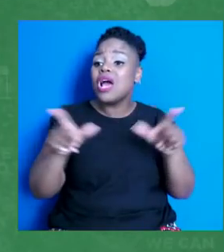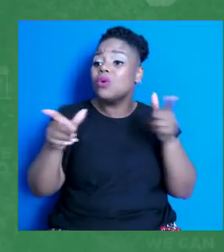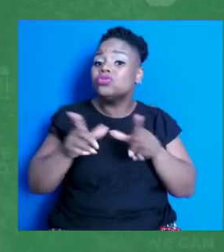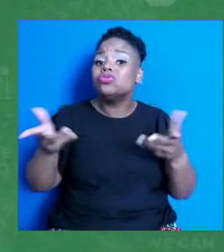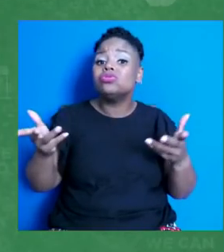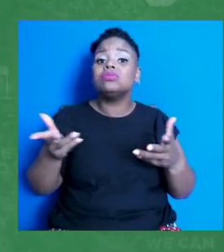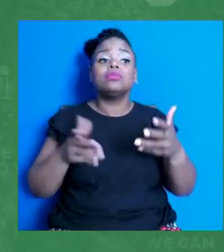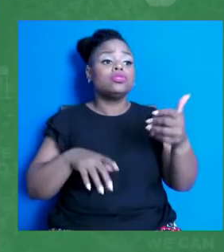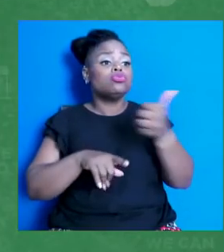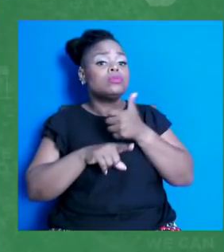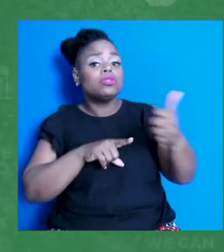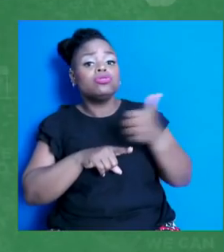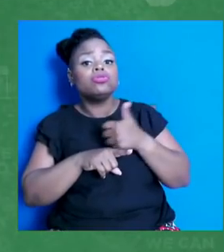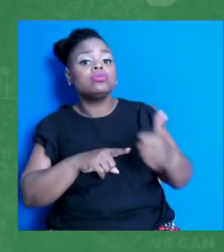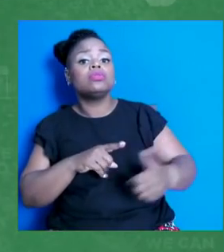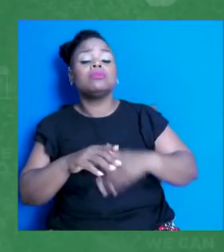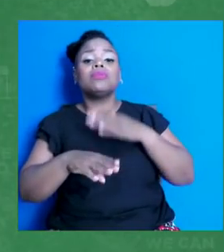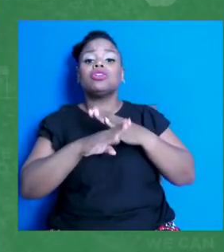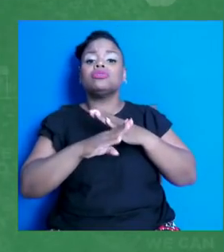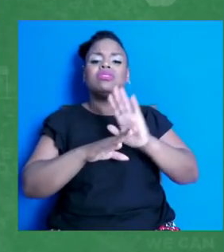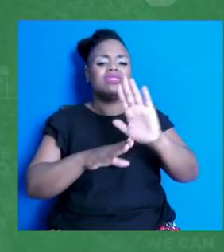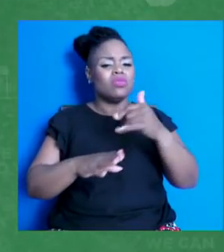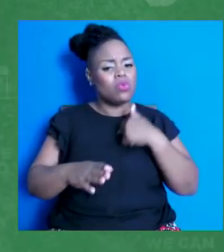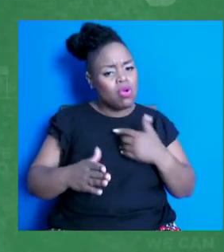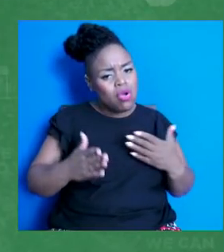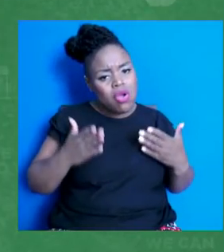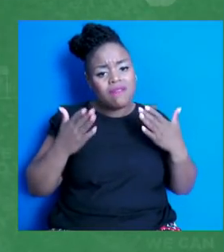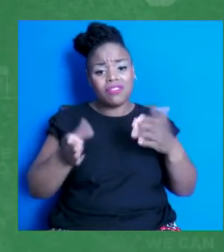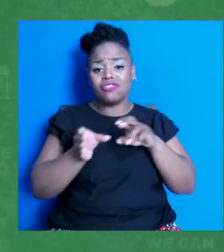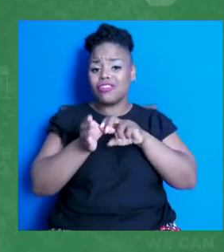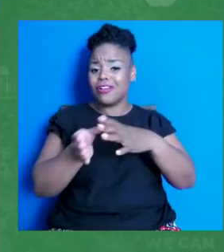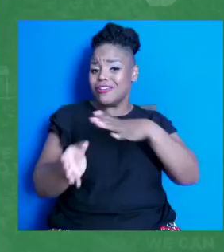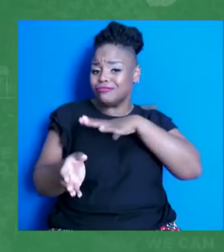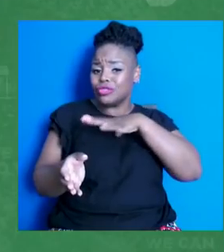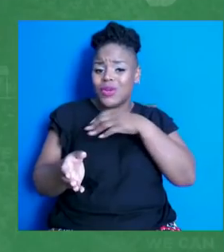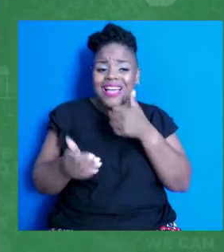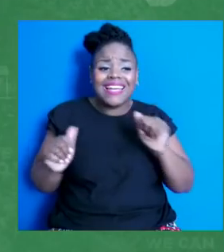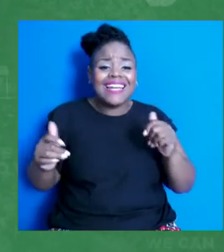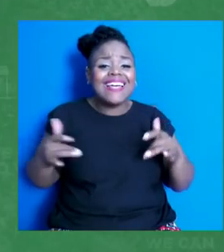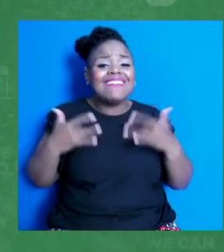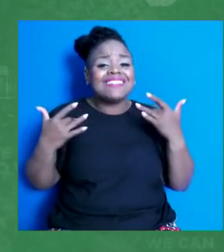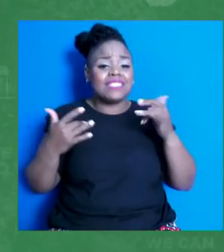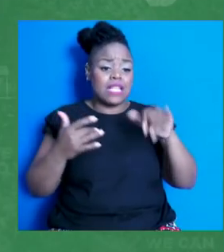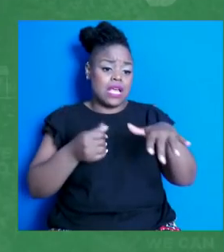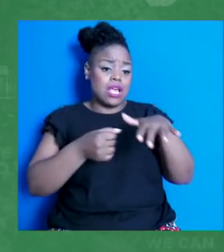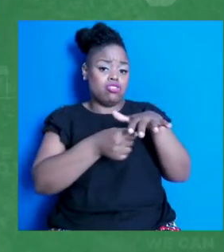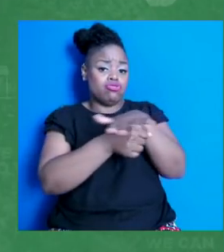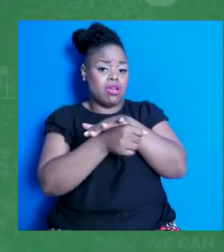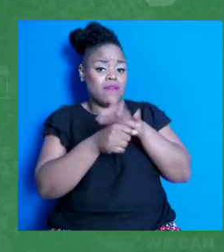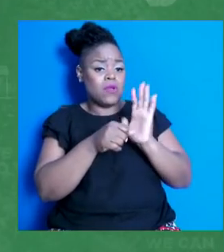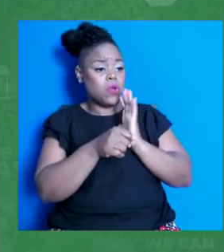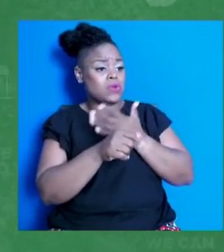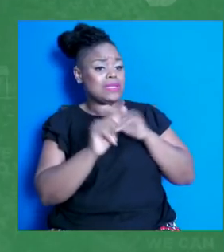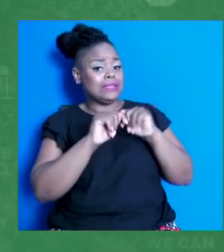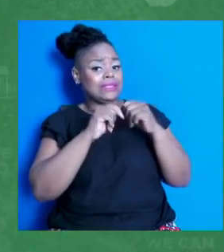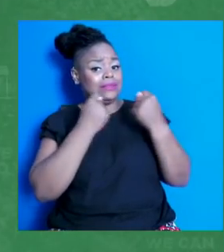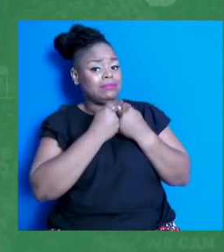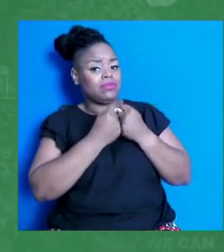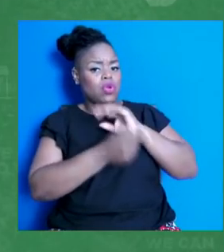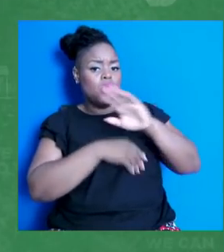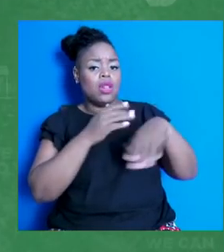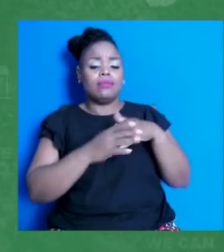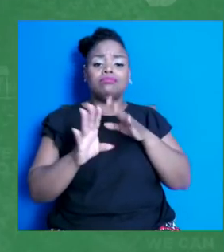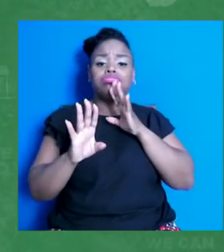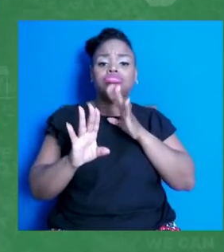to offer them rides to any vaccine event in their area. And what's great about our team is that we're all fluent in Spanish, so they feel more